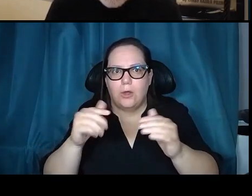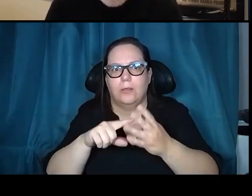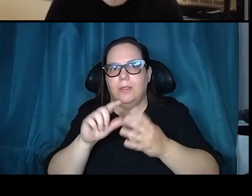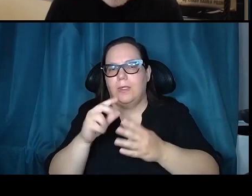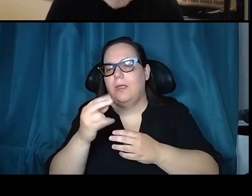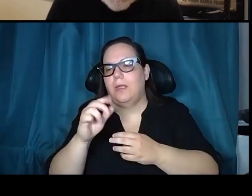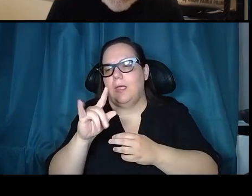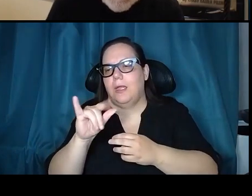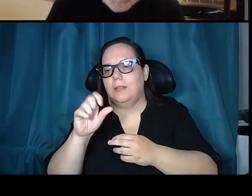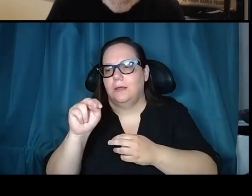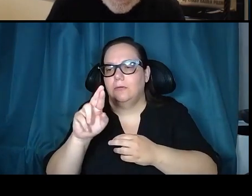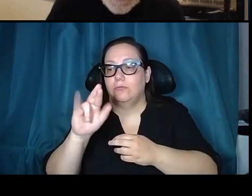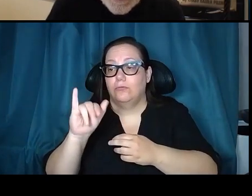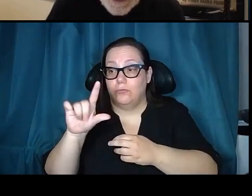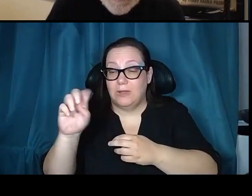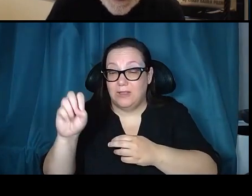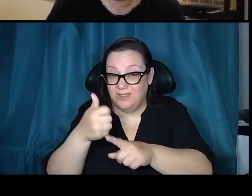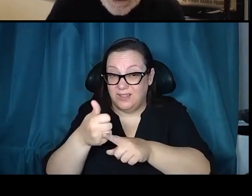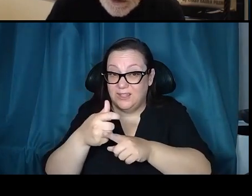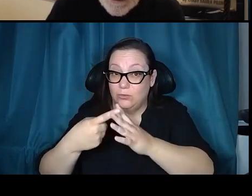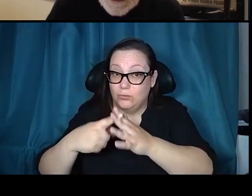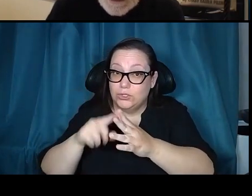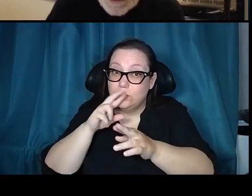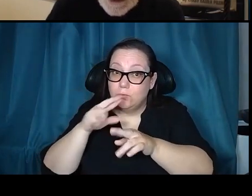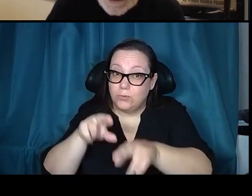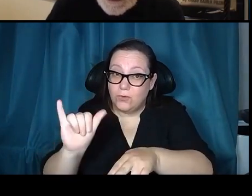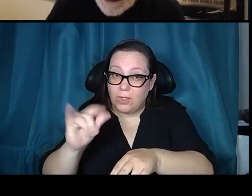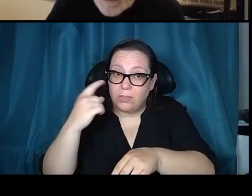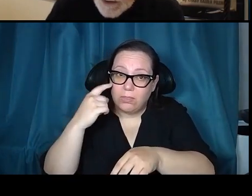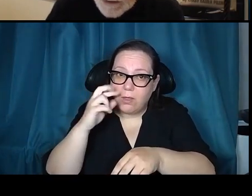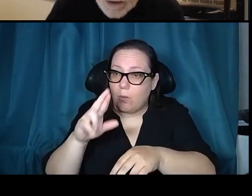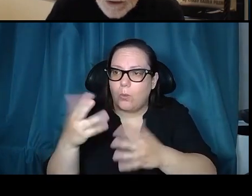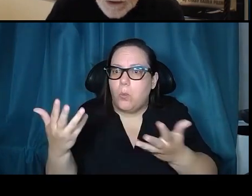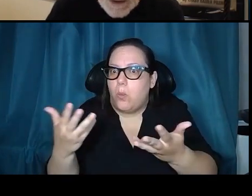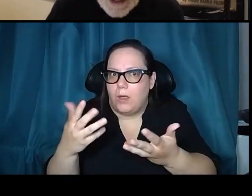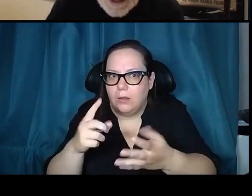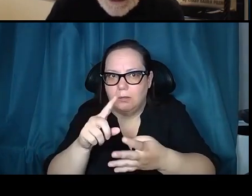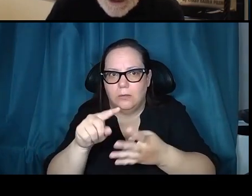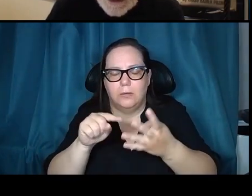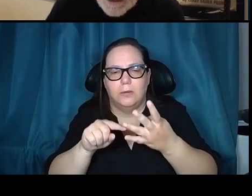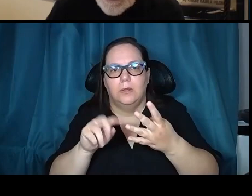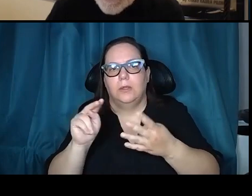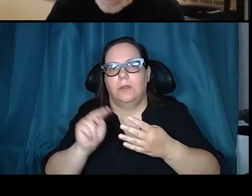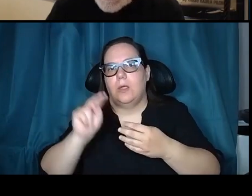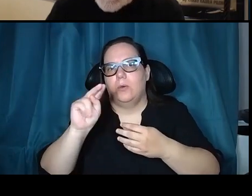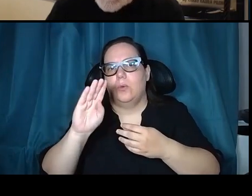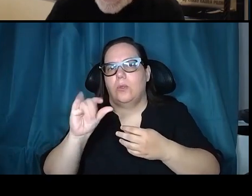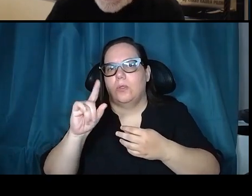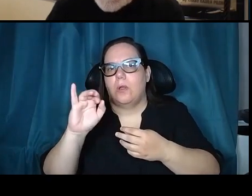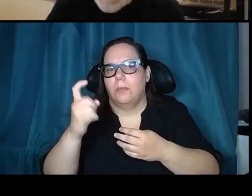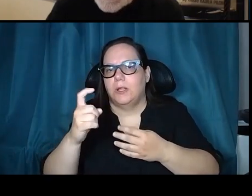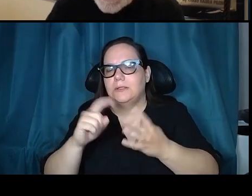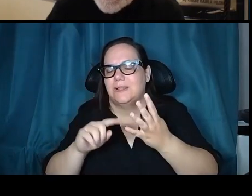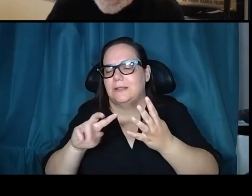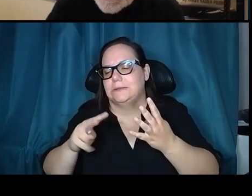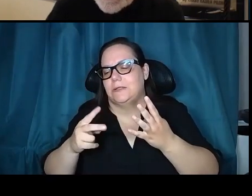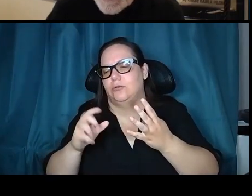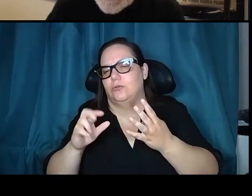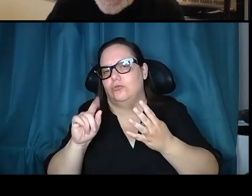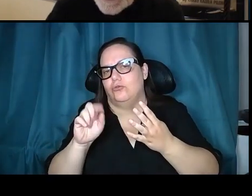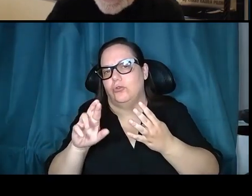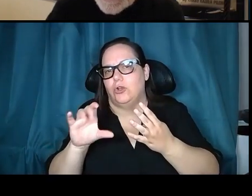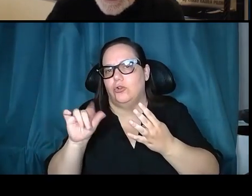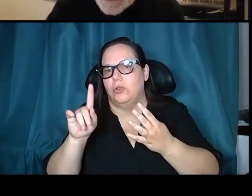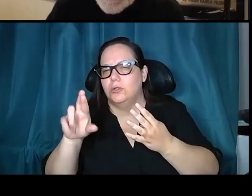thought? The North Complex, Source Fence, construction like Maury Hills, and secondary crater clusters. How can we date